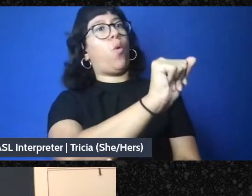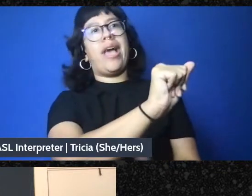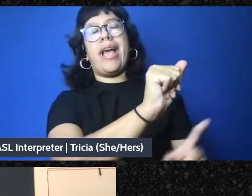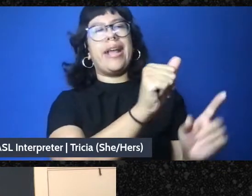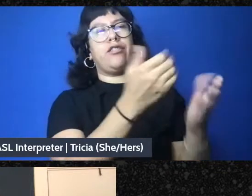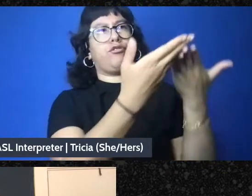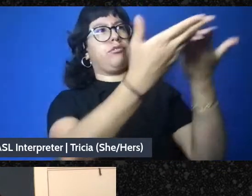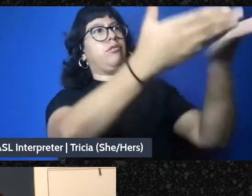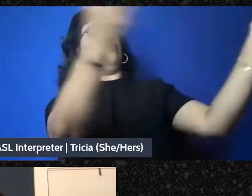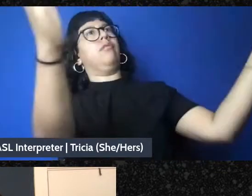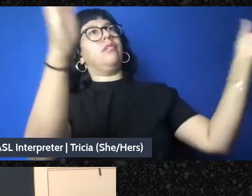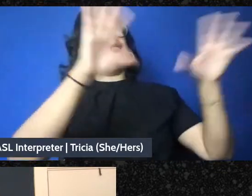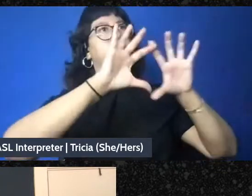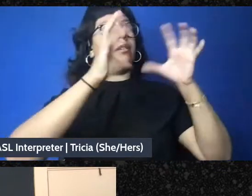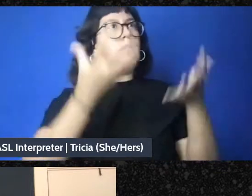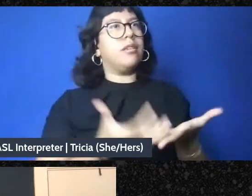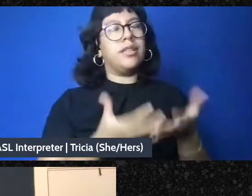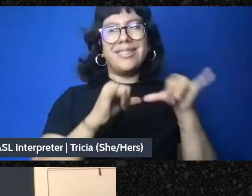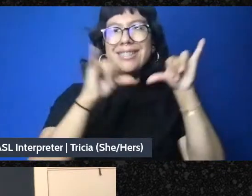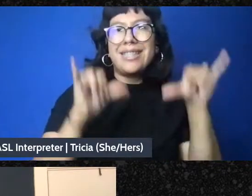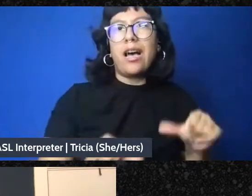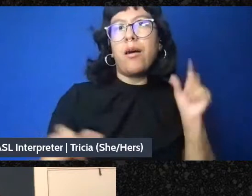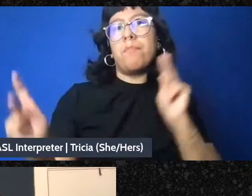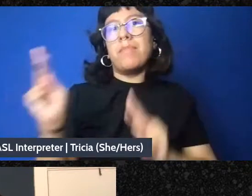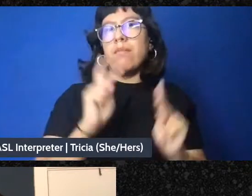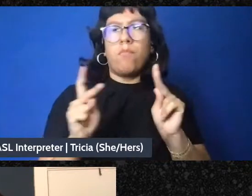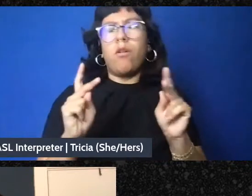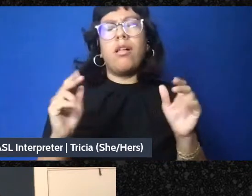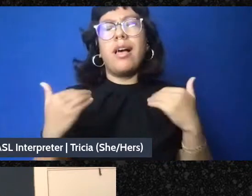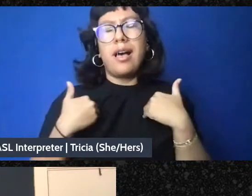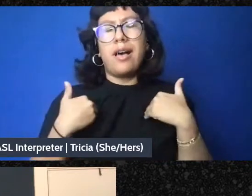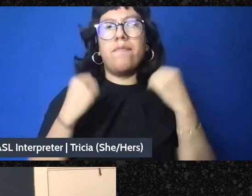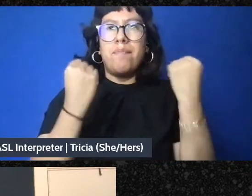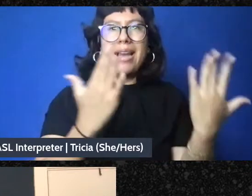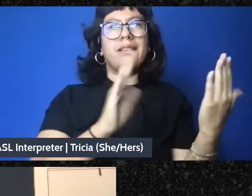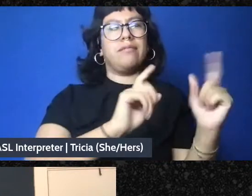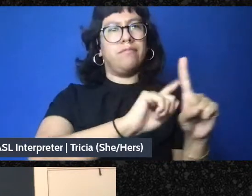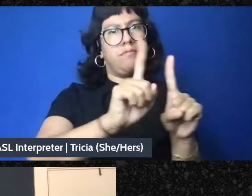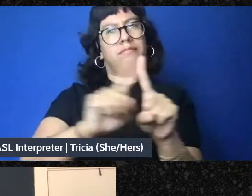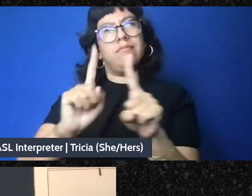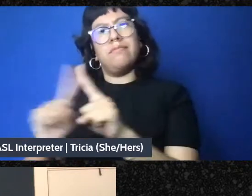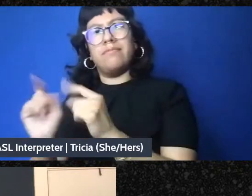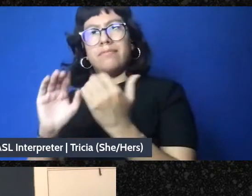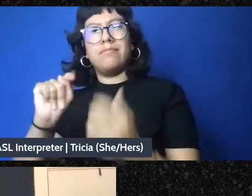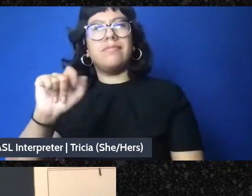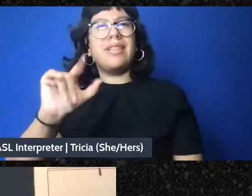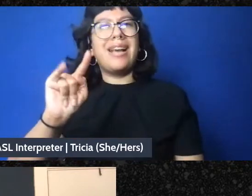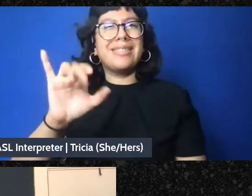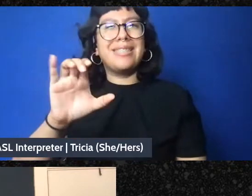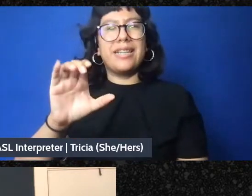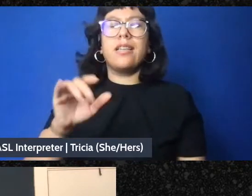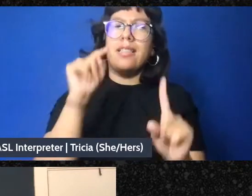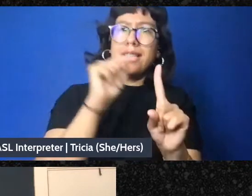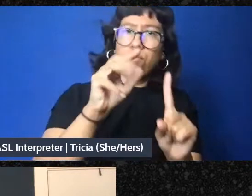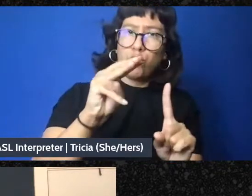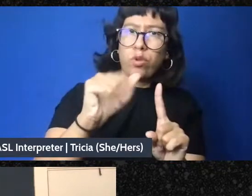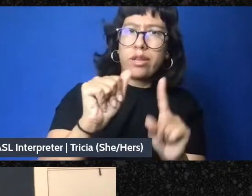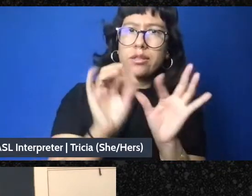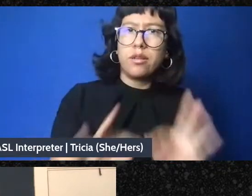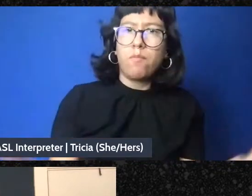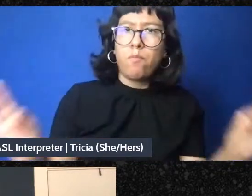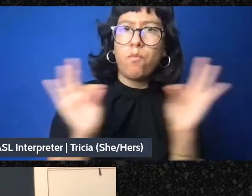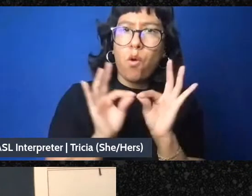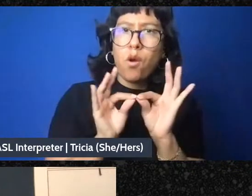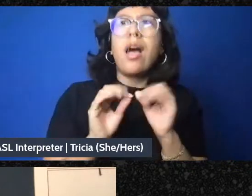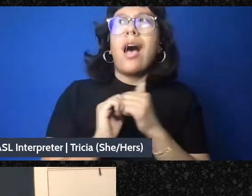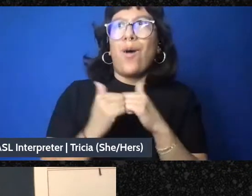social movement ecosystem in which people are doing lots and lots of tactics but it's a really important tactic that helps